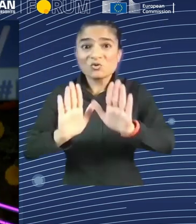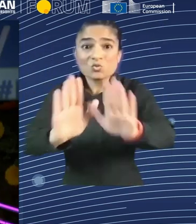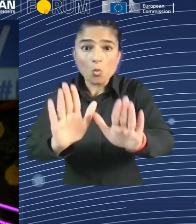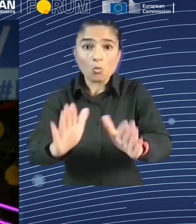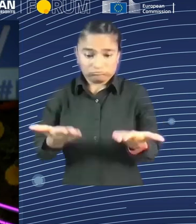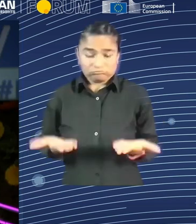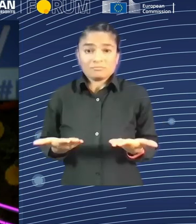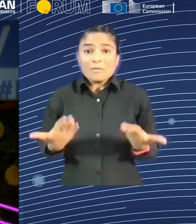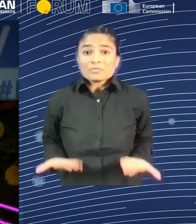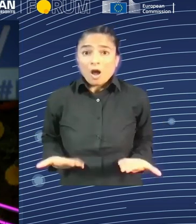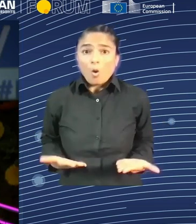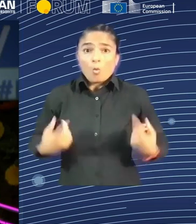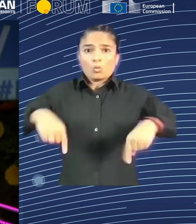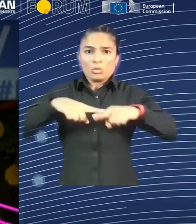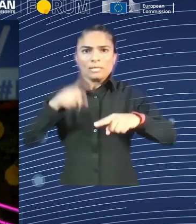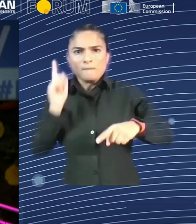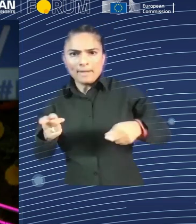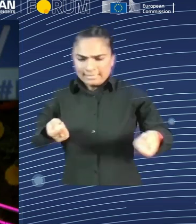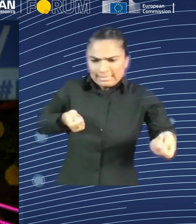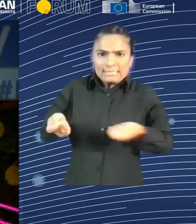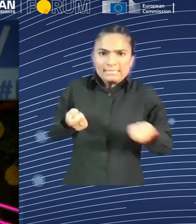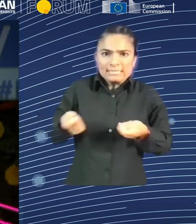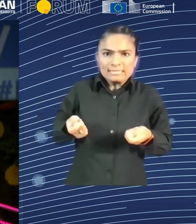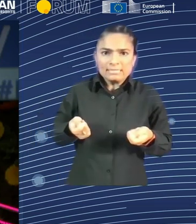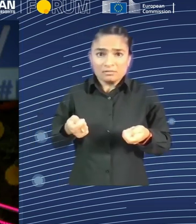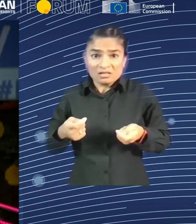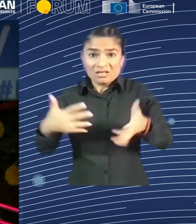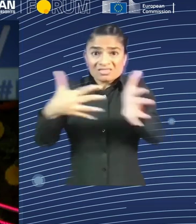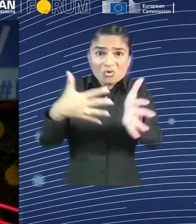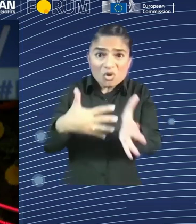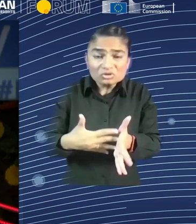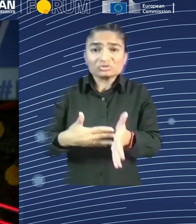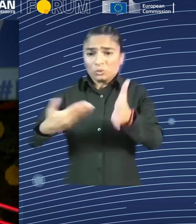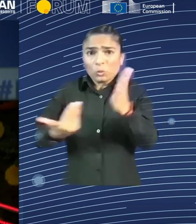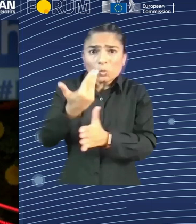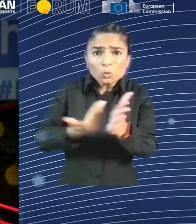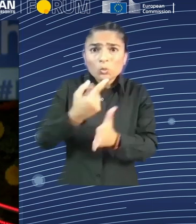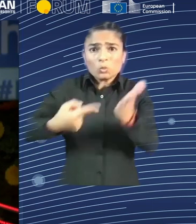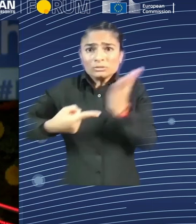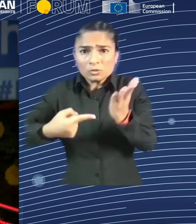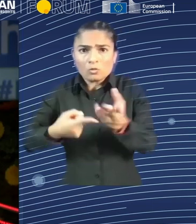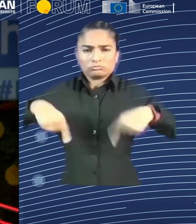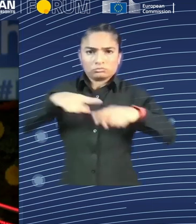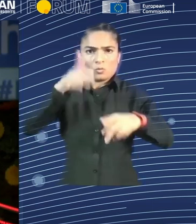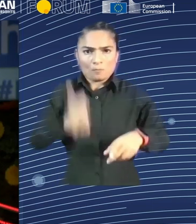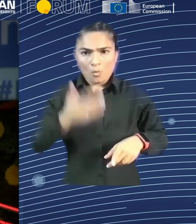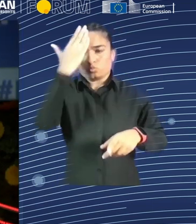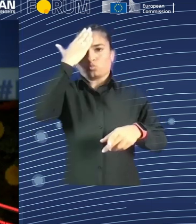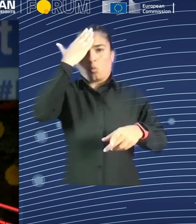sure that they will help us, you know, bring up the good part of it. Last but not least,